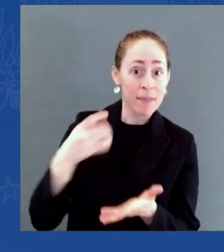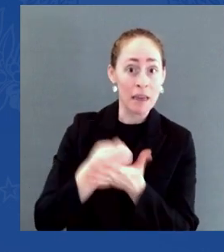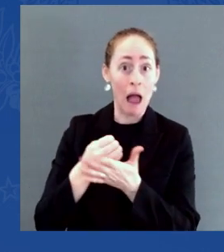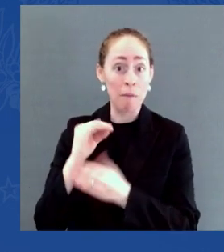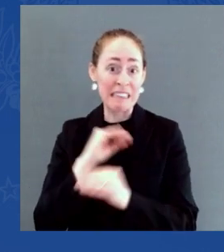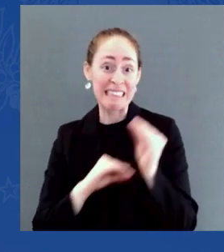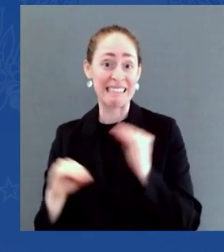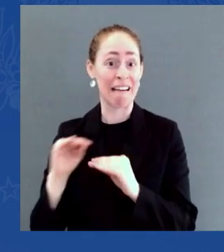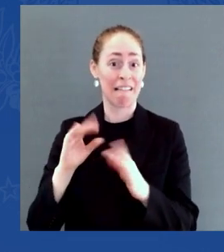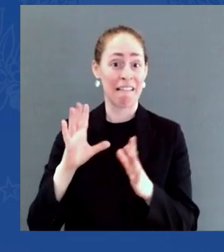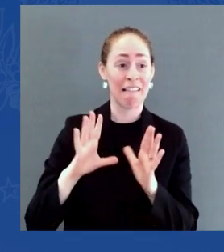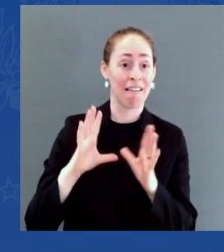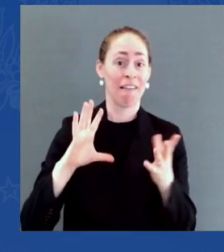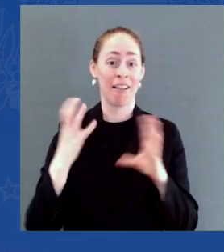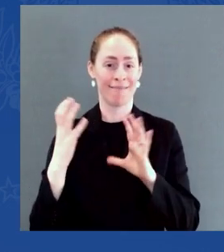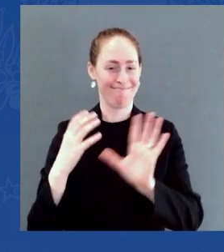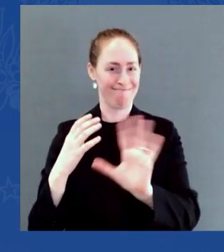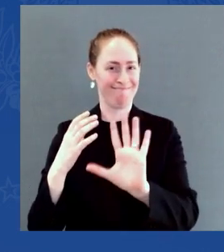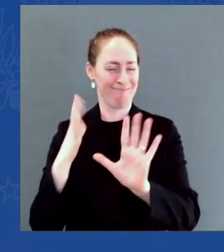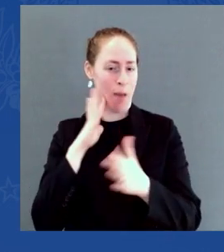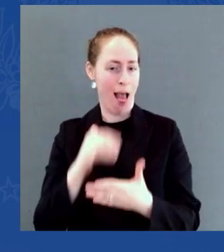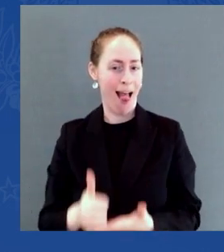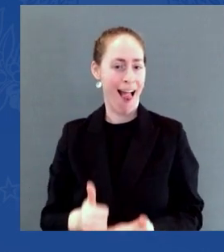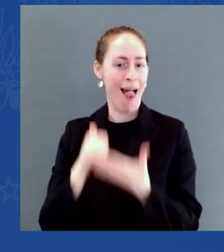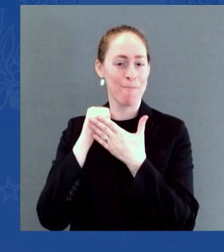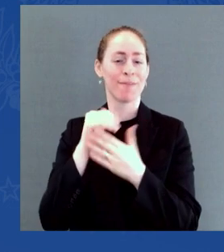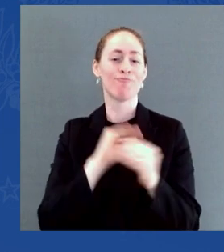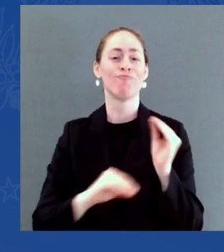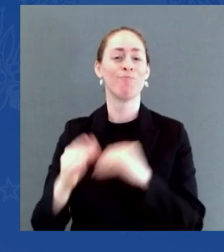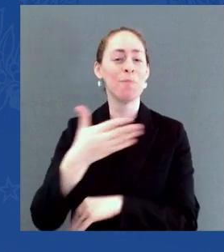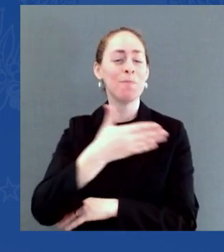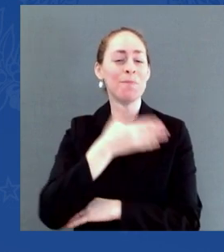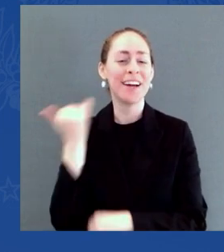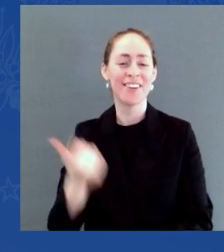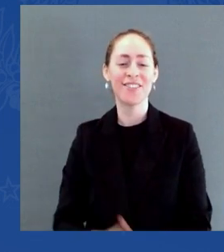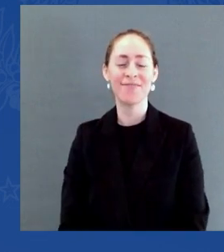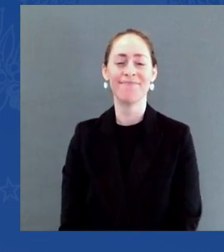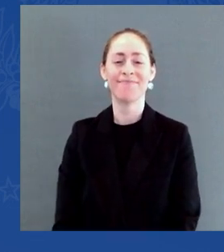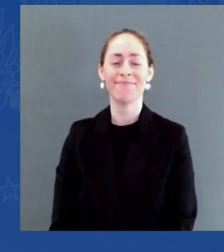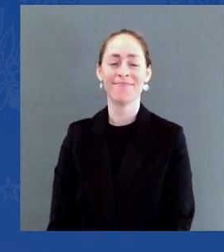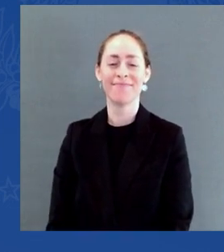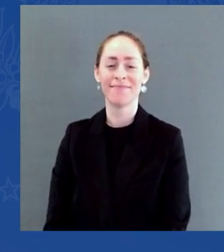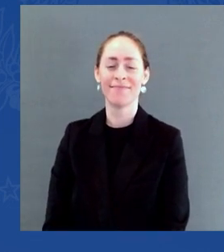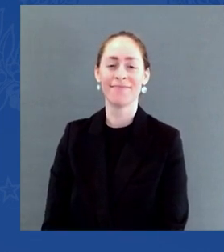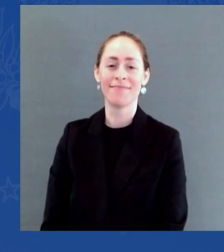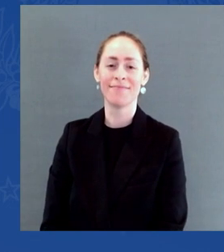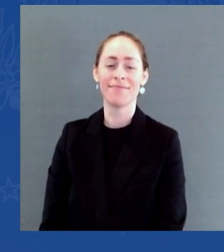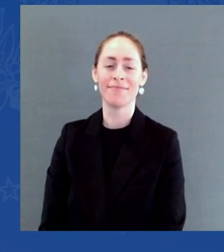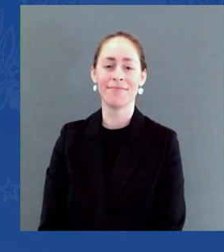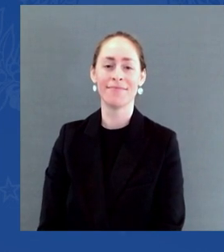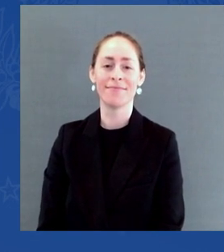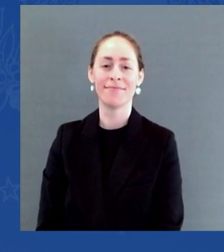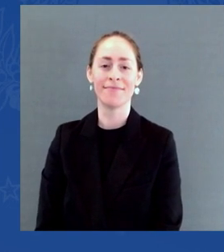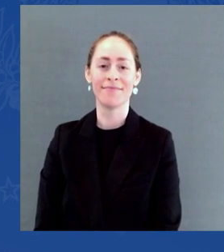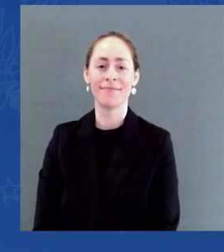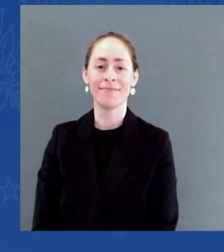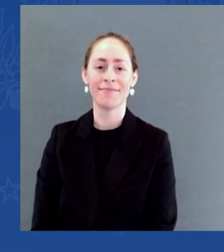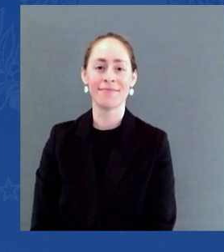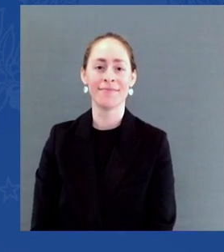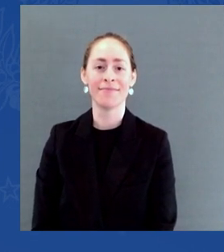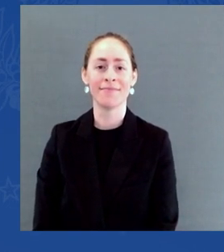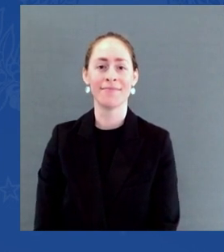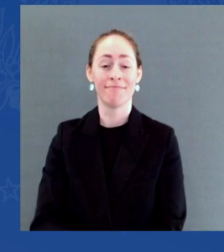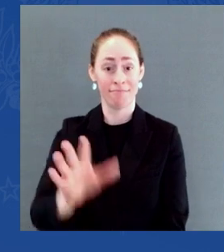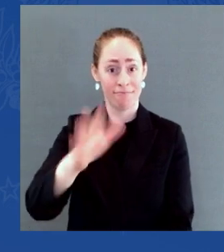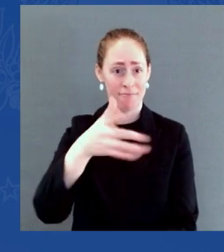inflationary pressures. In fact, they will, quote, take the edge off of inflation. Now, my Republican friends are talking